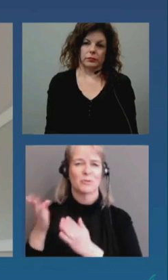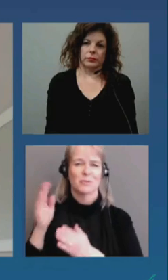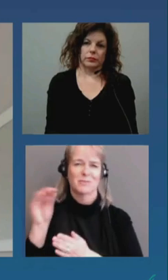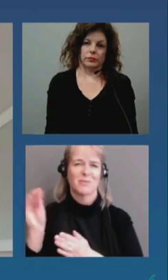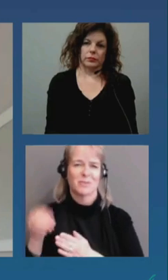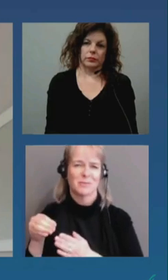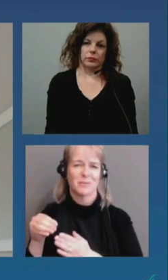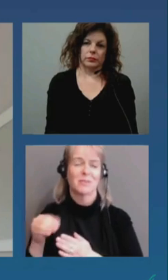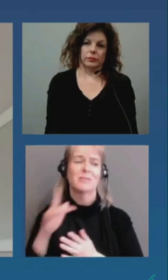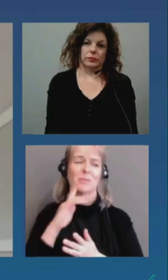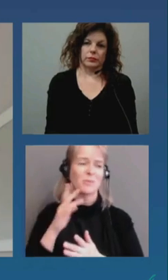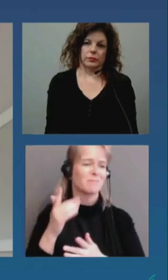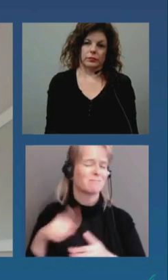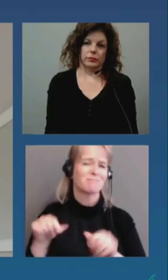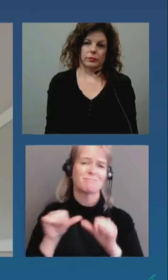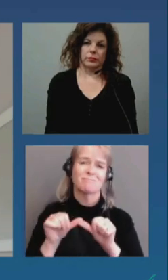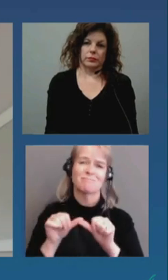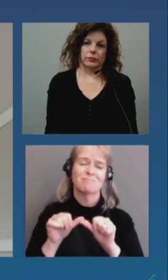merci miigwetch